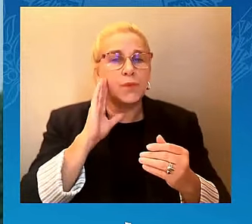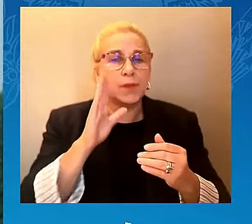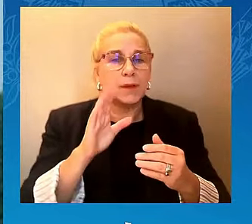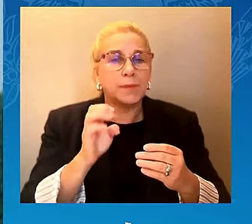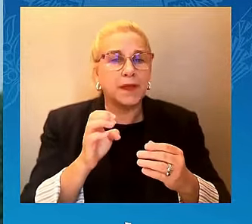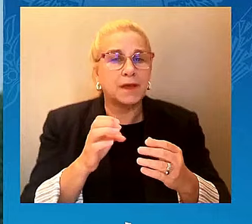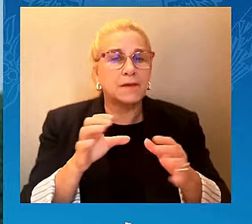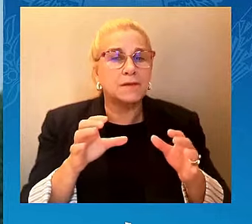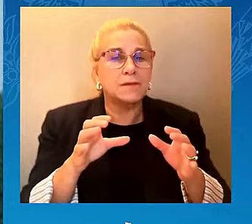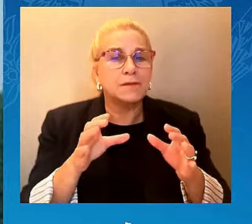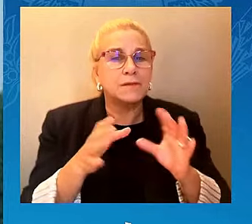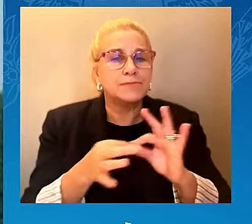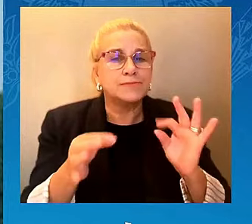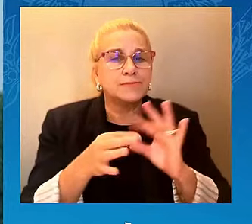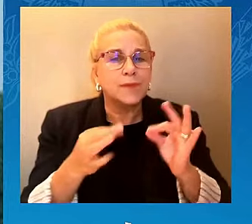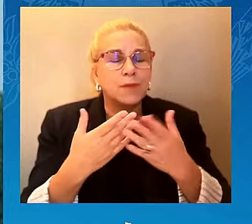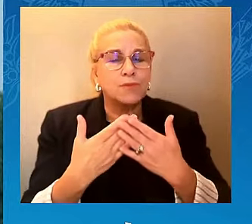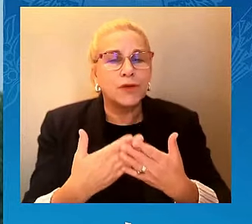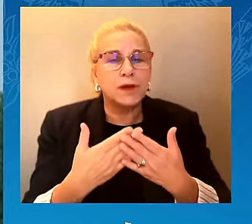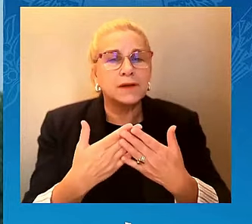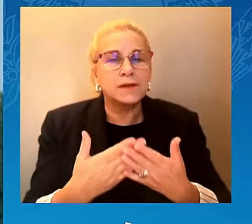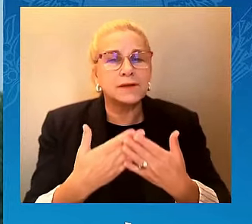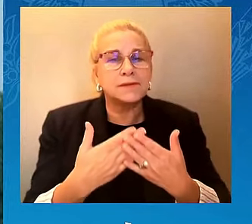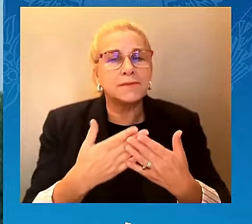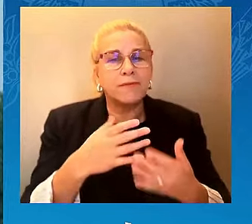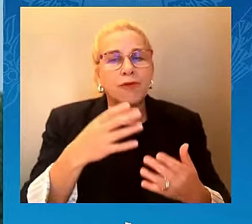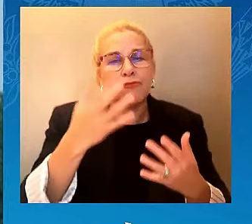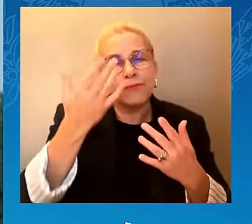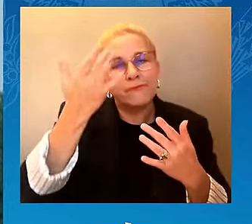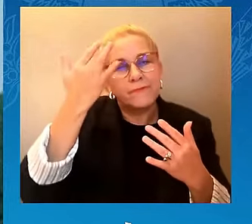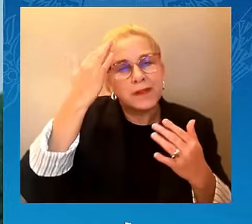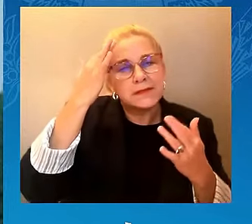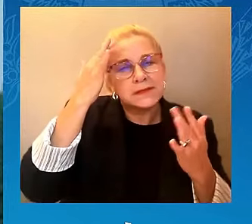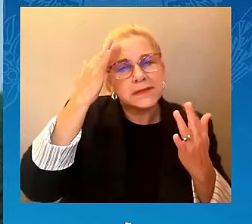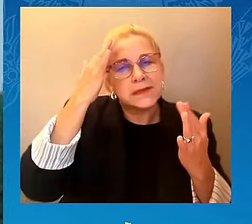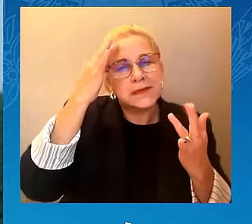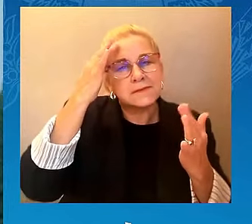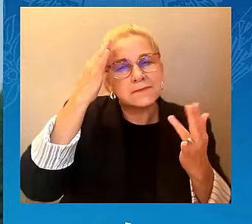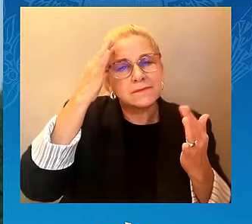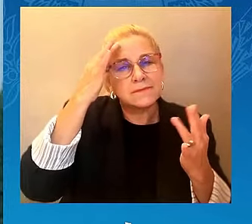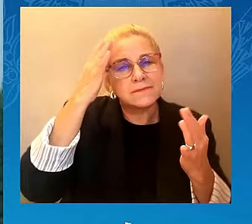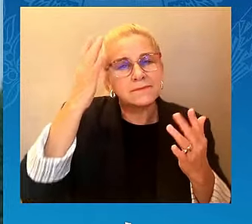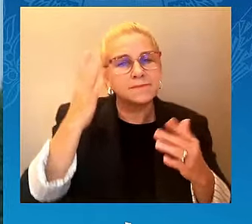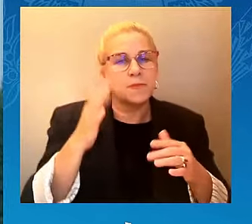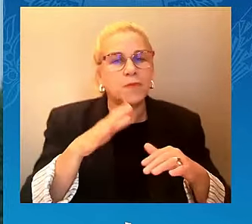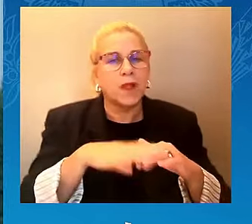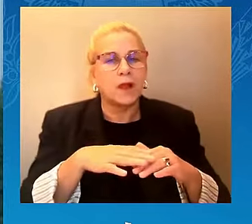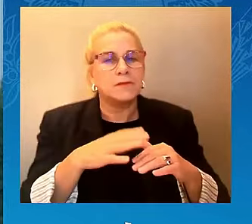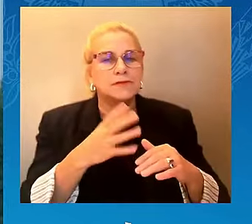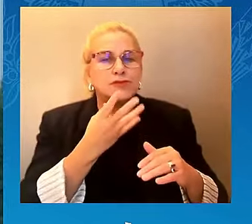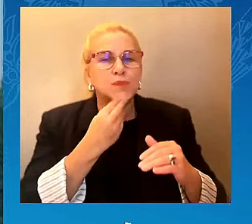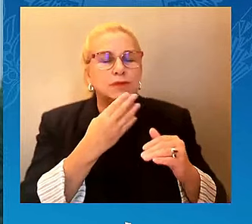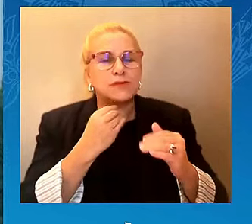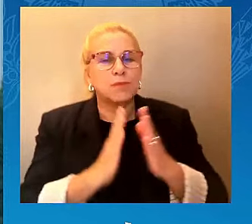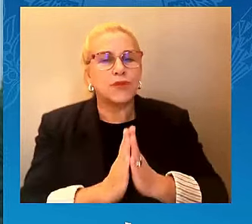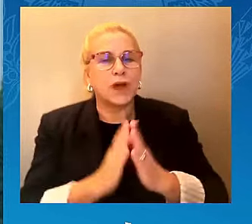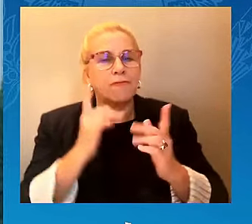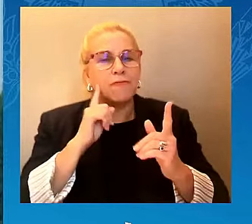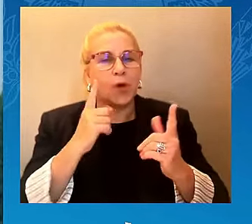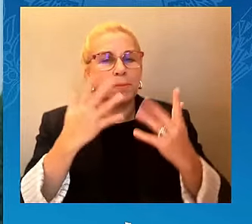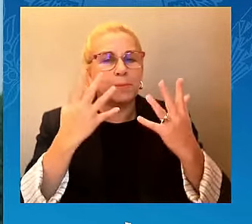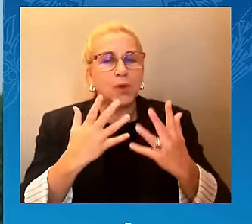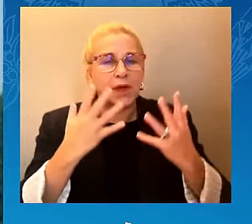words of the prayer are not about death. It is a prayer about our